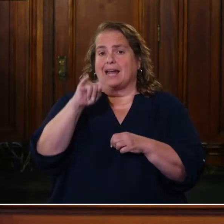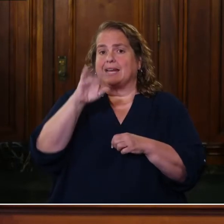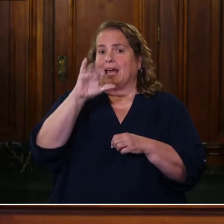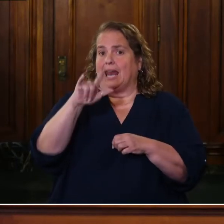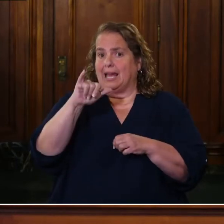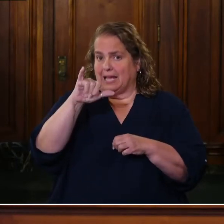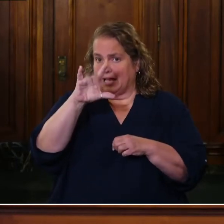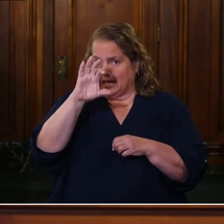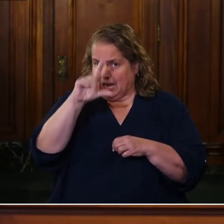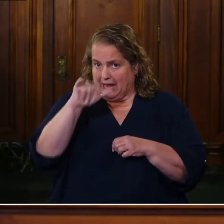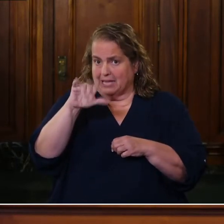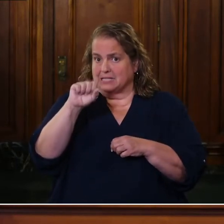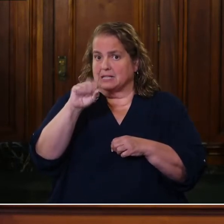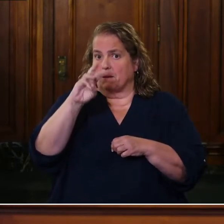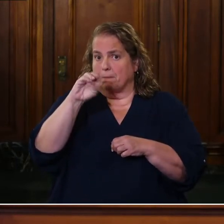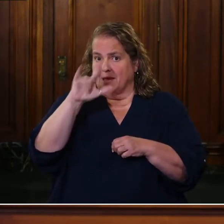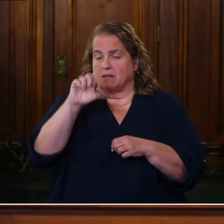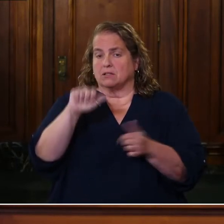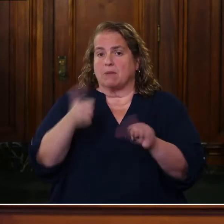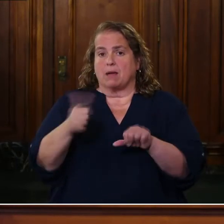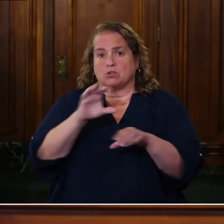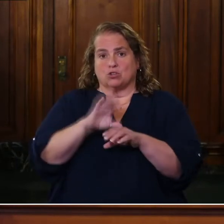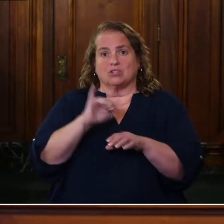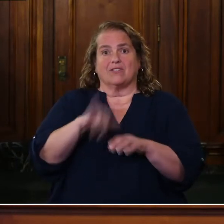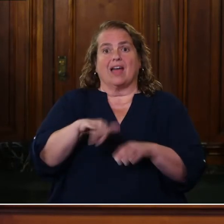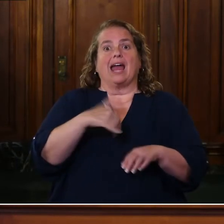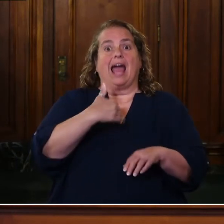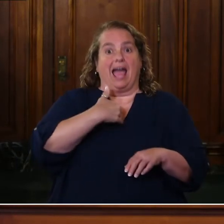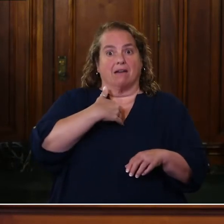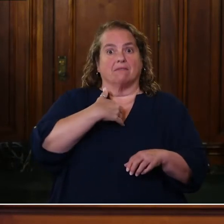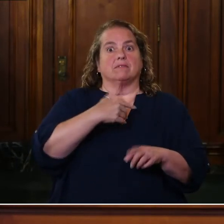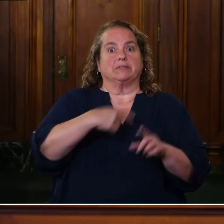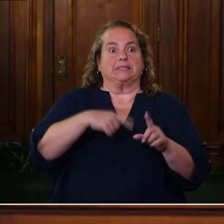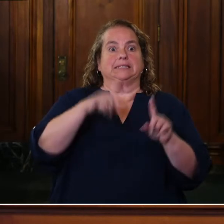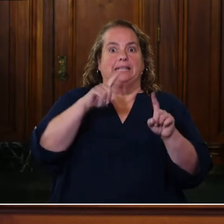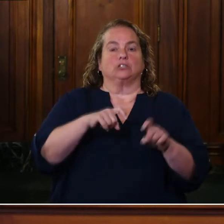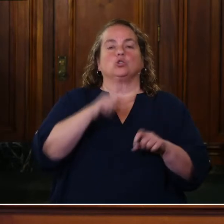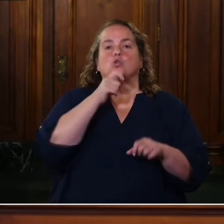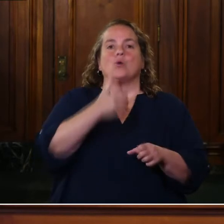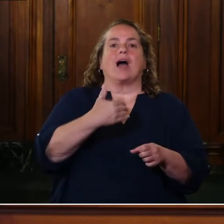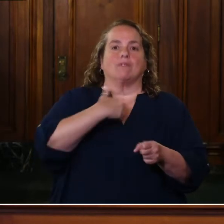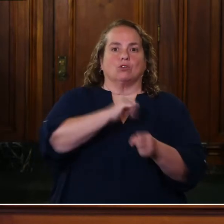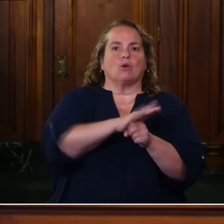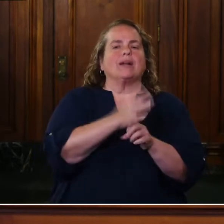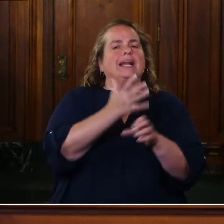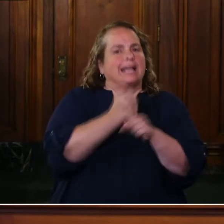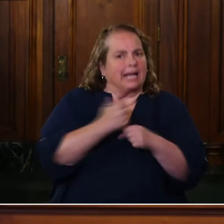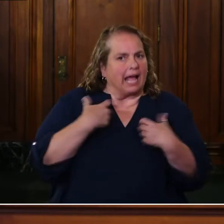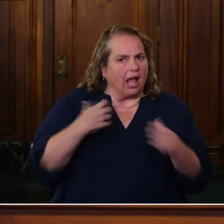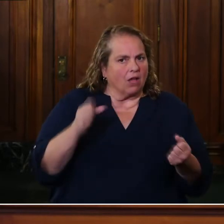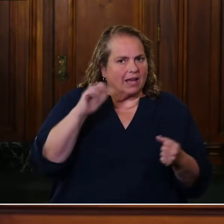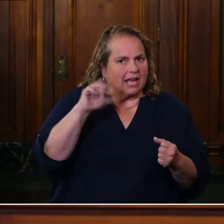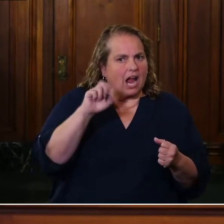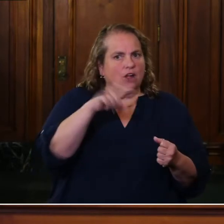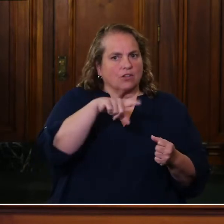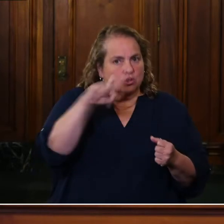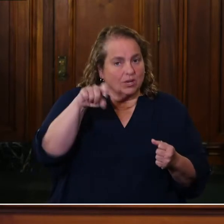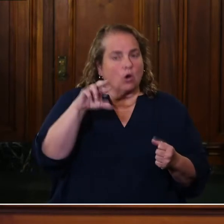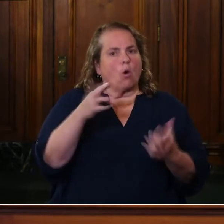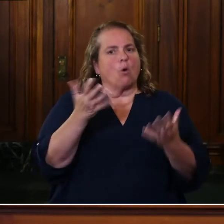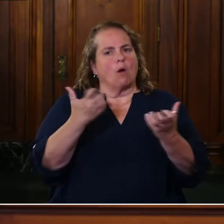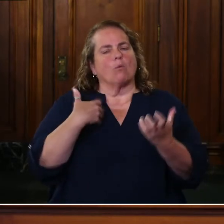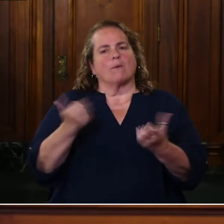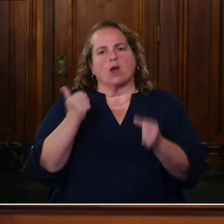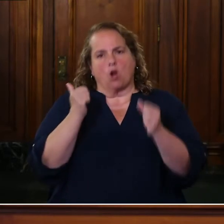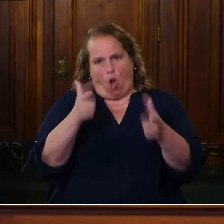Church has seen or talked to a doctor. Get the health care that you need. We want all of you to be